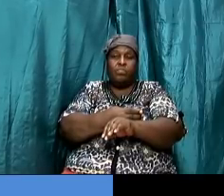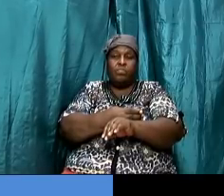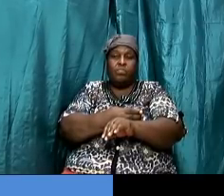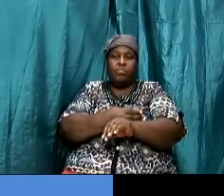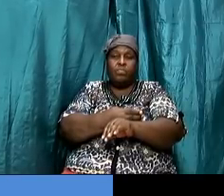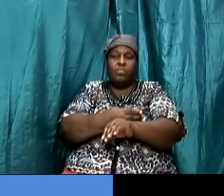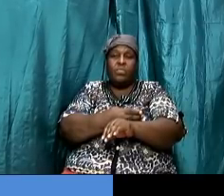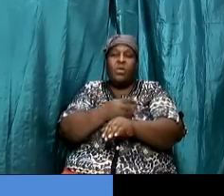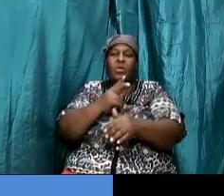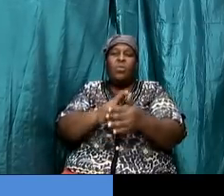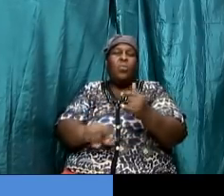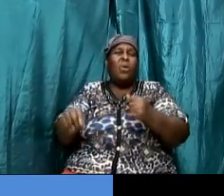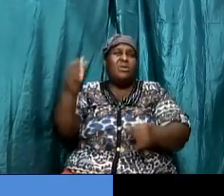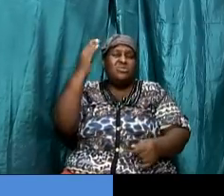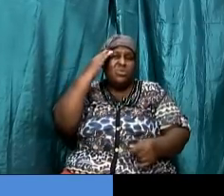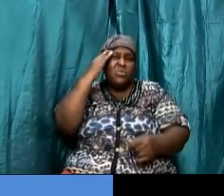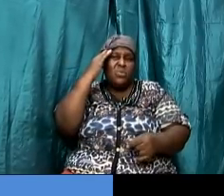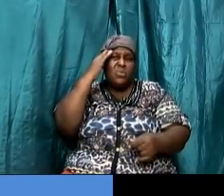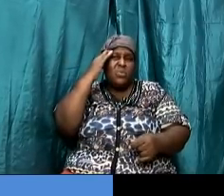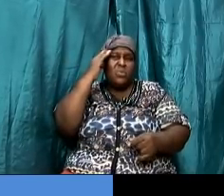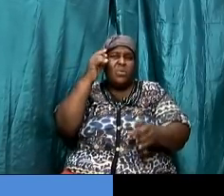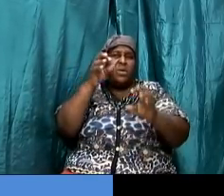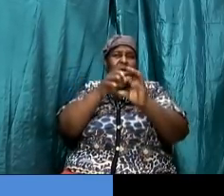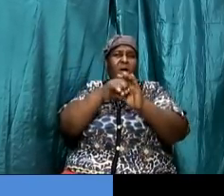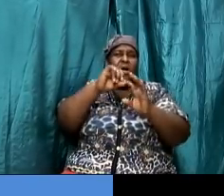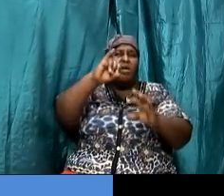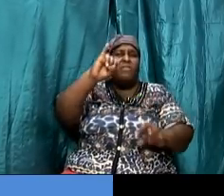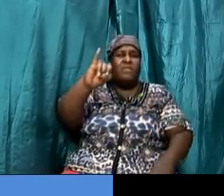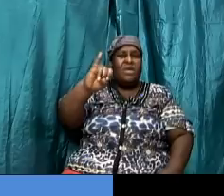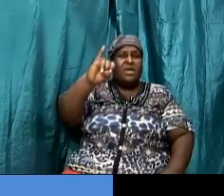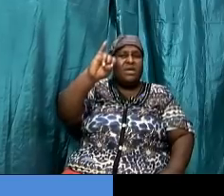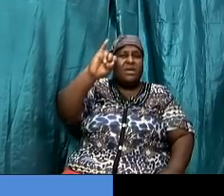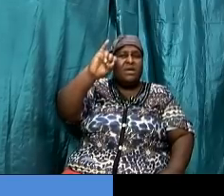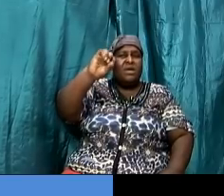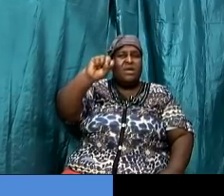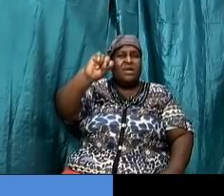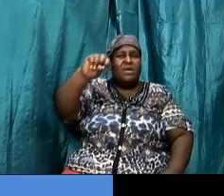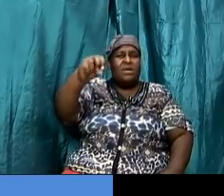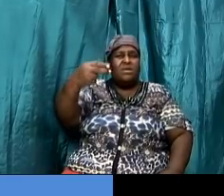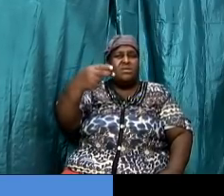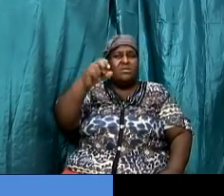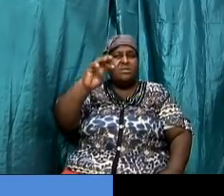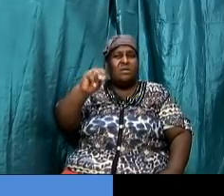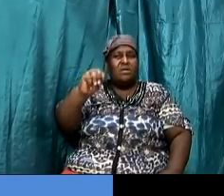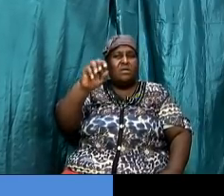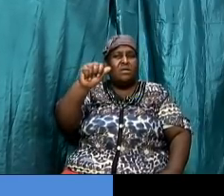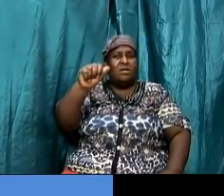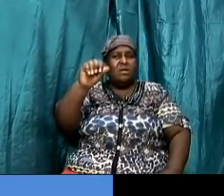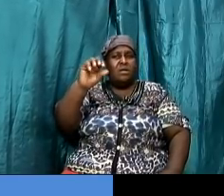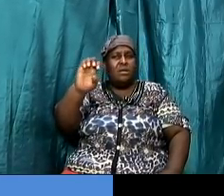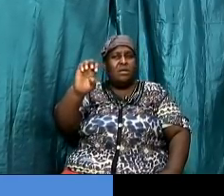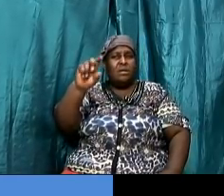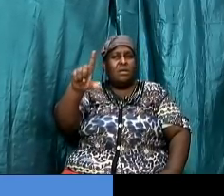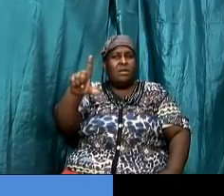what do we know of ishmael as opposed to what do we know of isaac